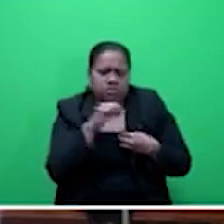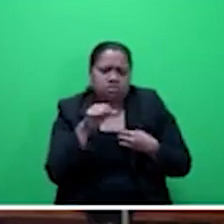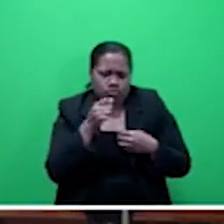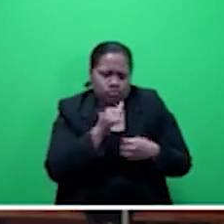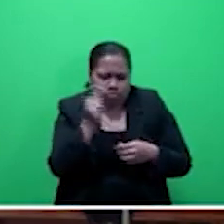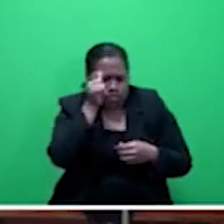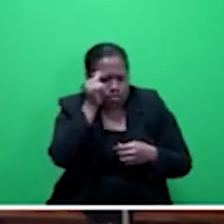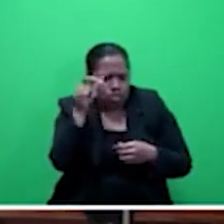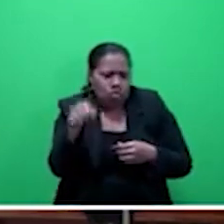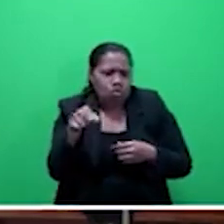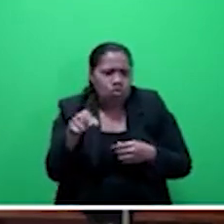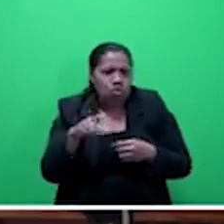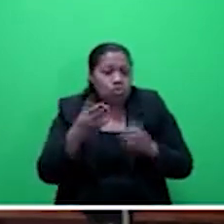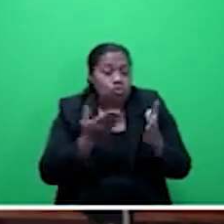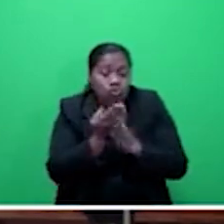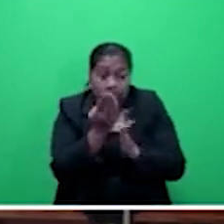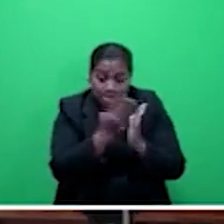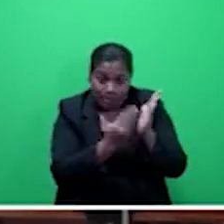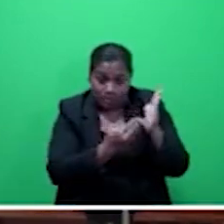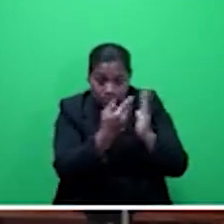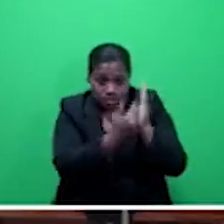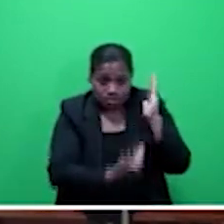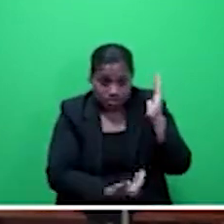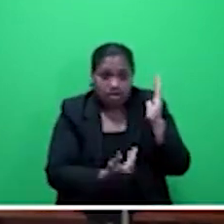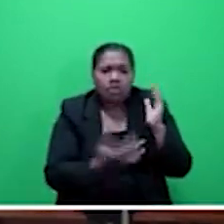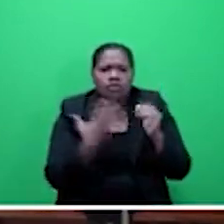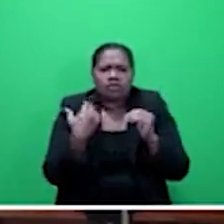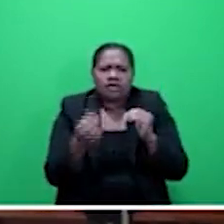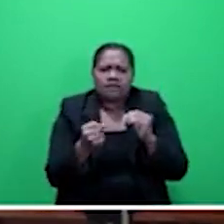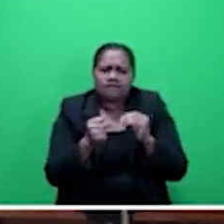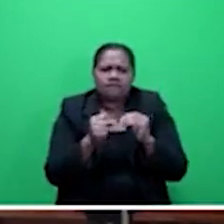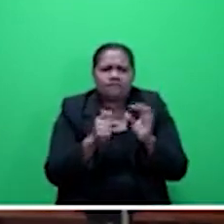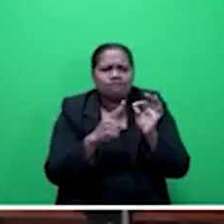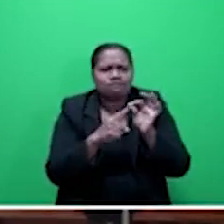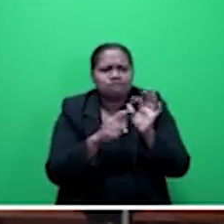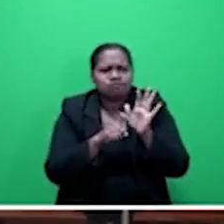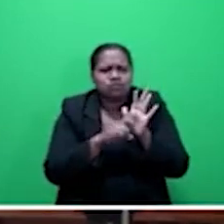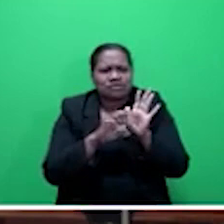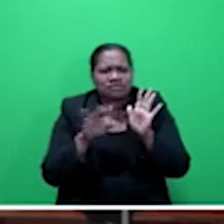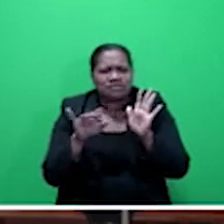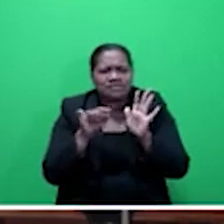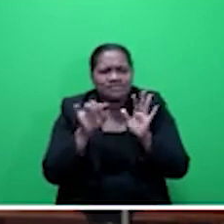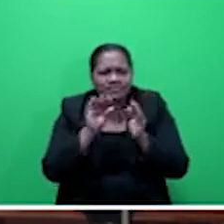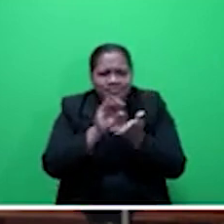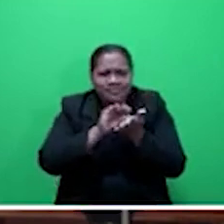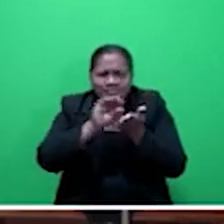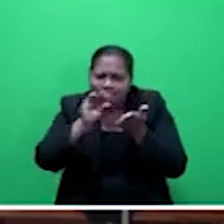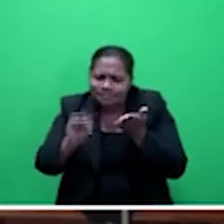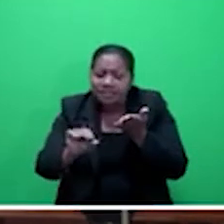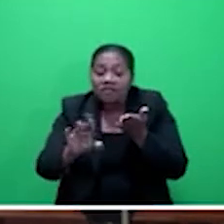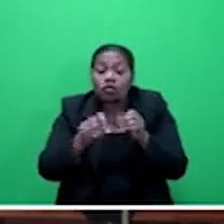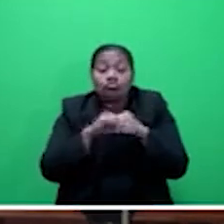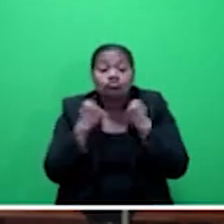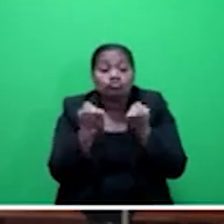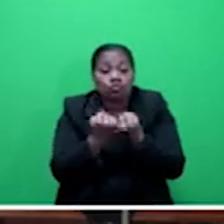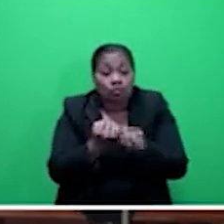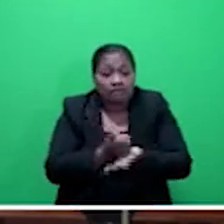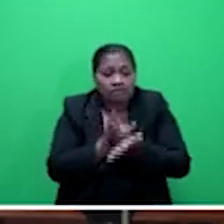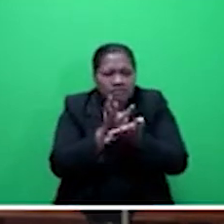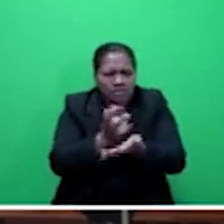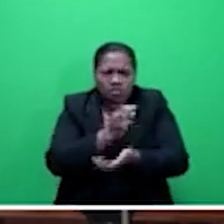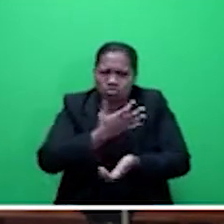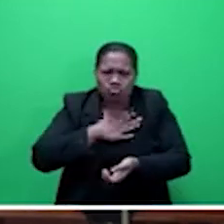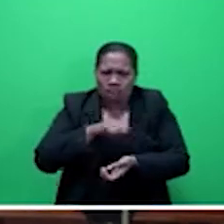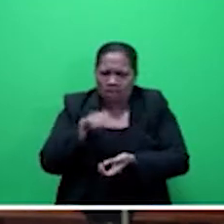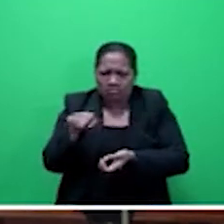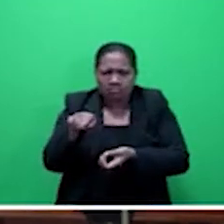know, that through the budgetary process, we've also been allocating premium allocations for the social welfare recipients. Because we don't want them to fall